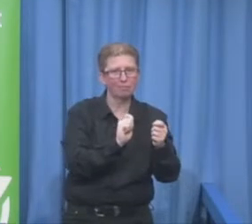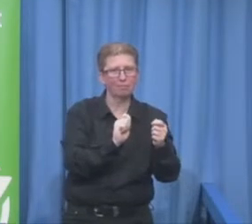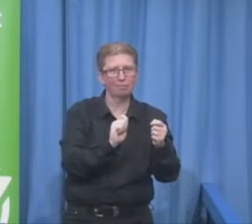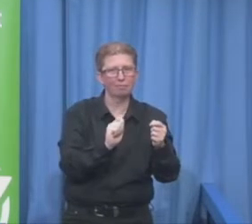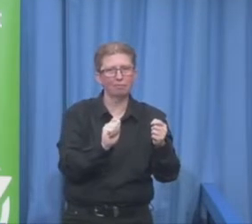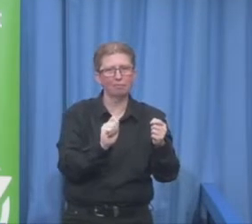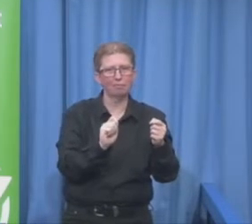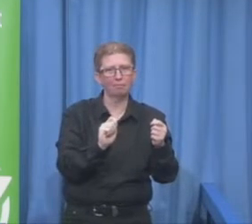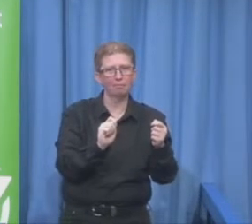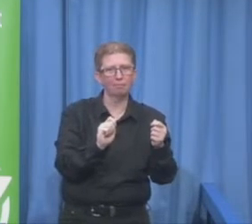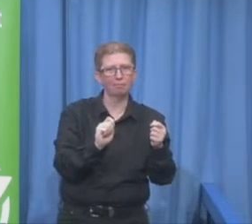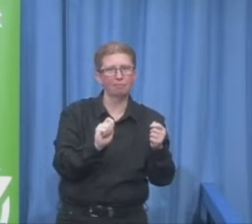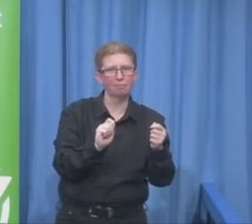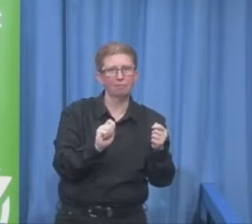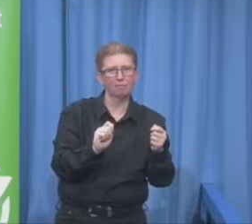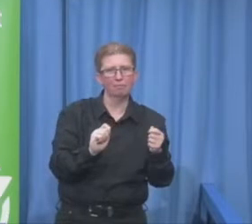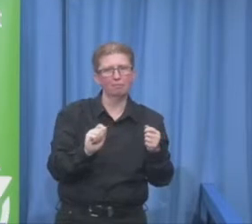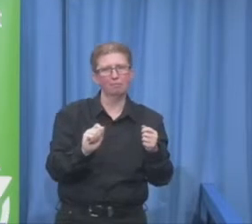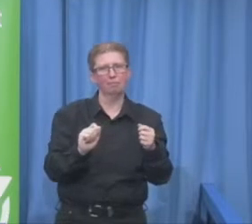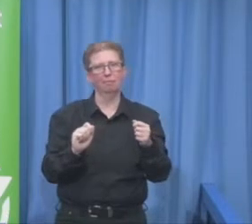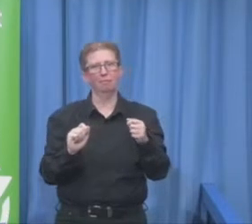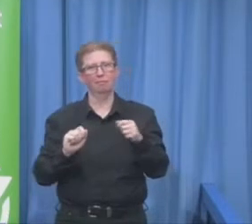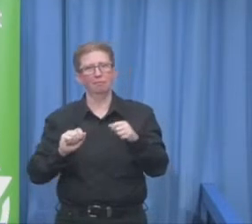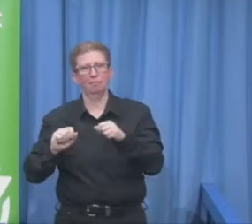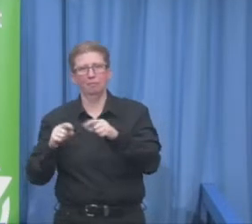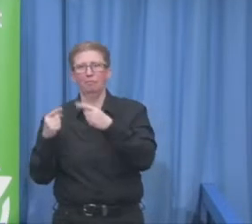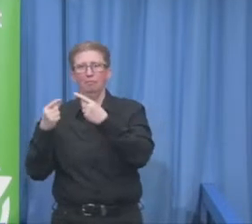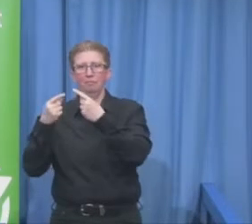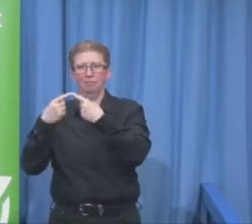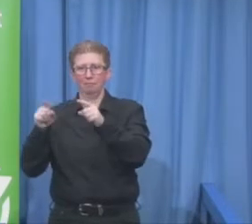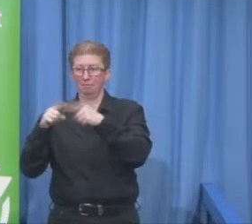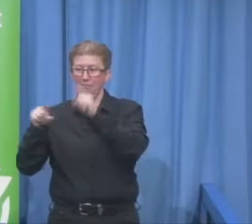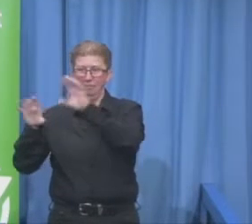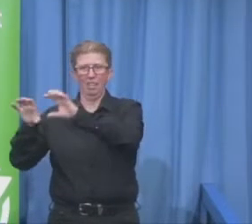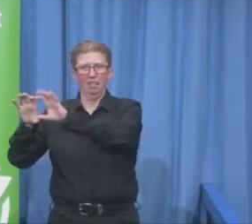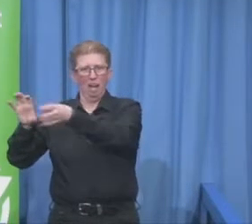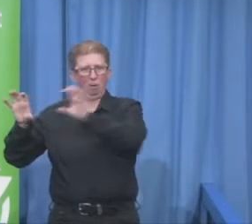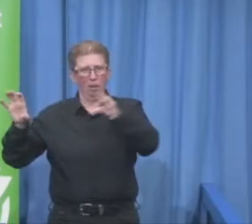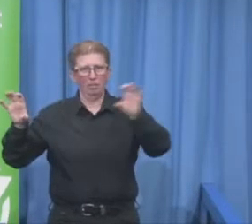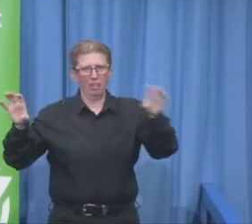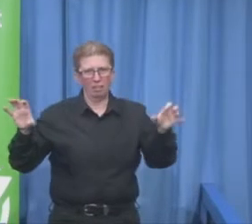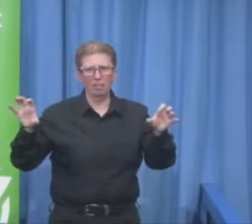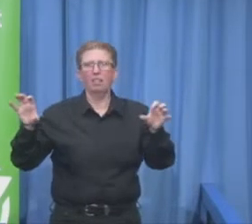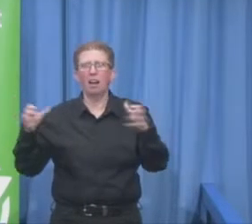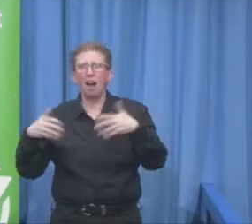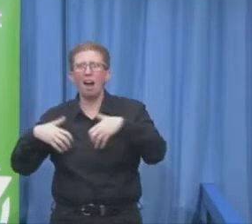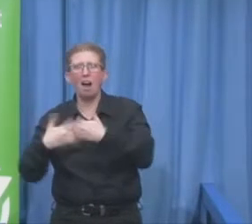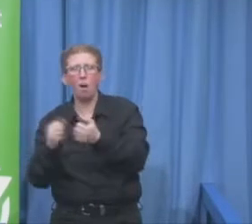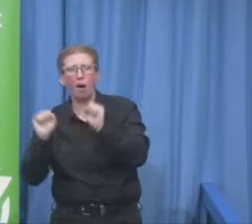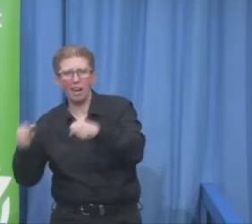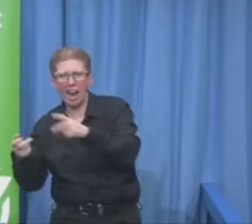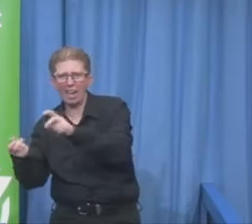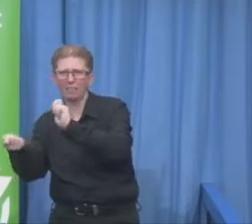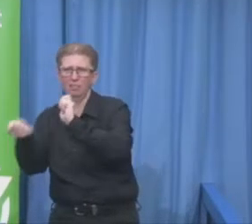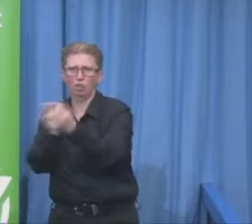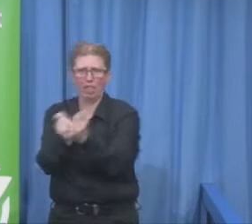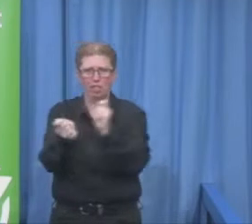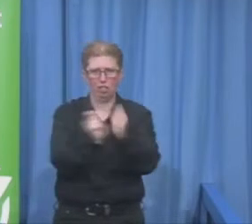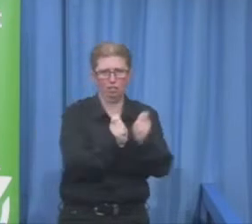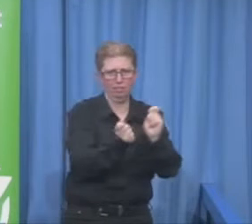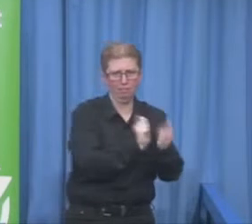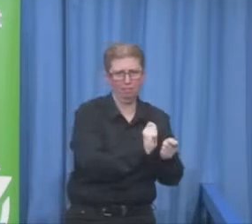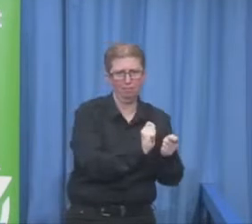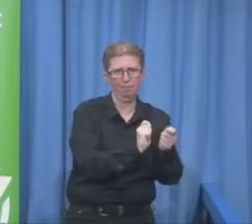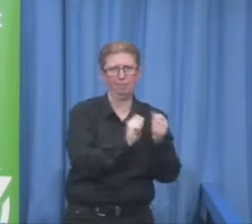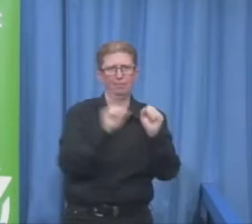and as we heard during the past days also it's not something we need to do all the time to reinvent the wheel but there's so